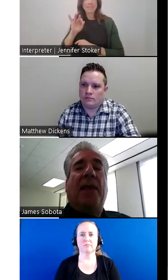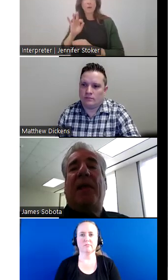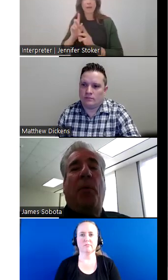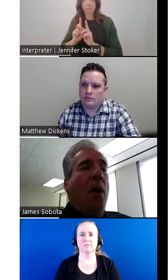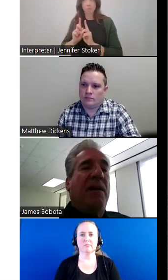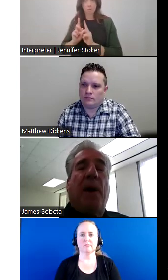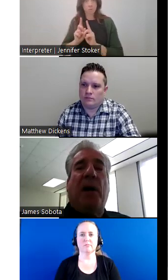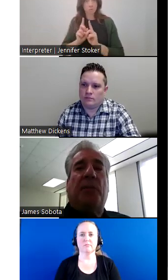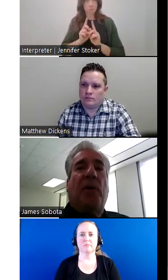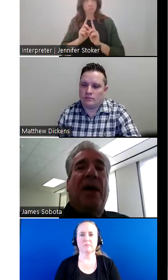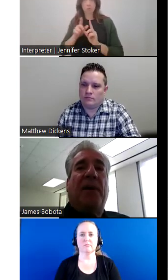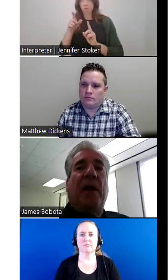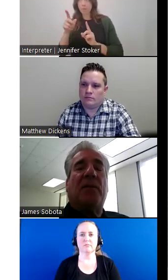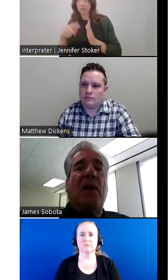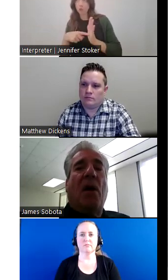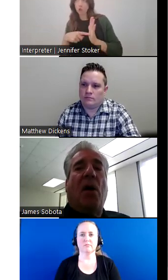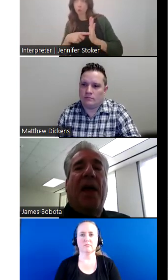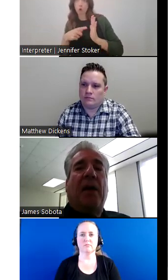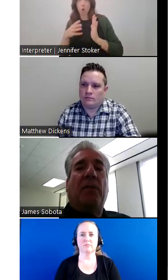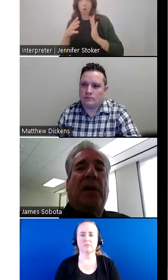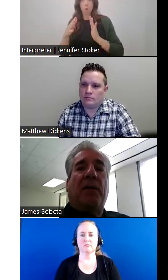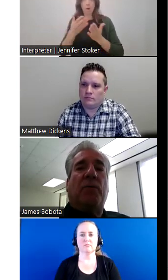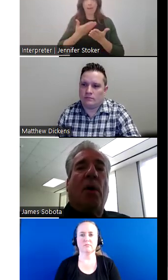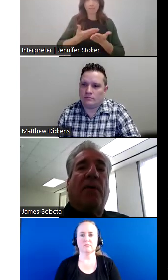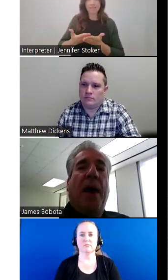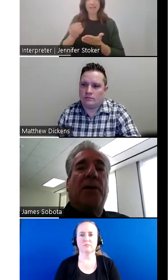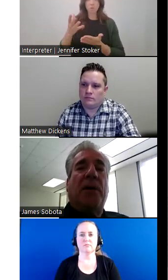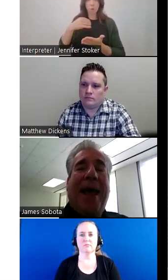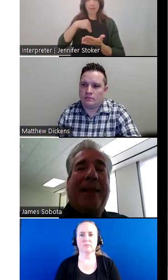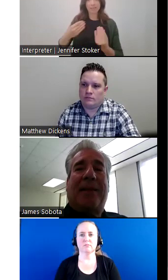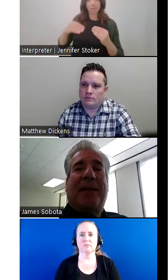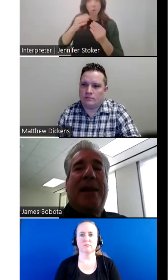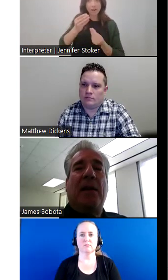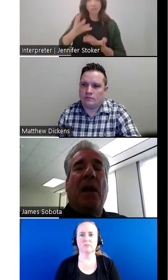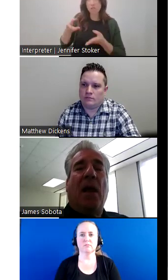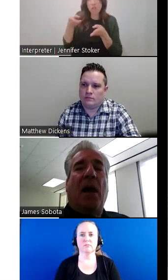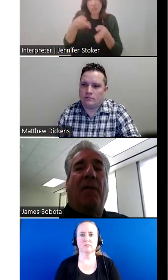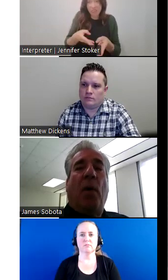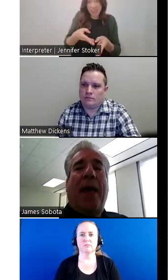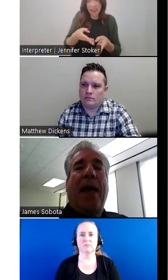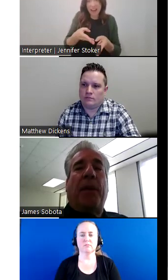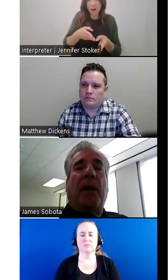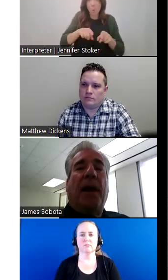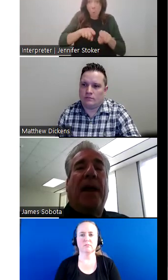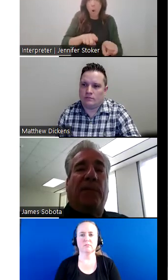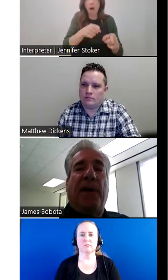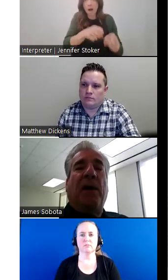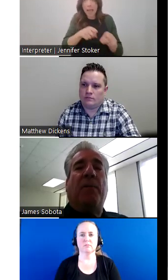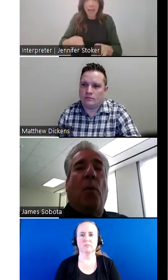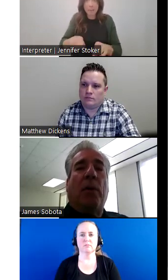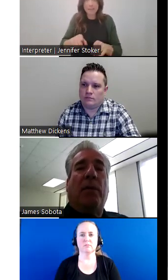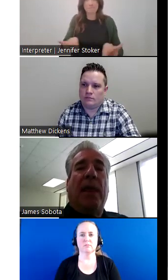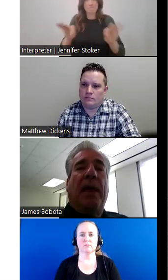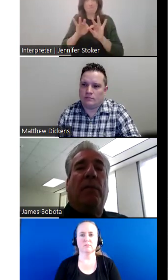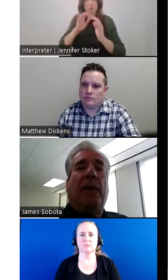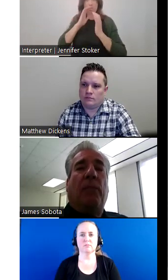and they could point at possible evidence, or they could give us more information at the scene of what happened. It's very